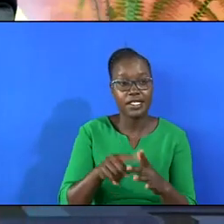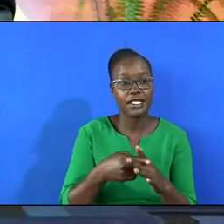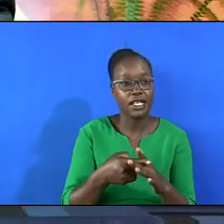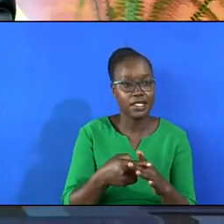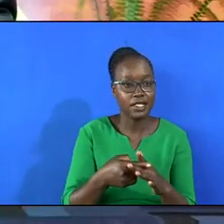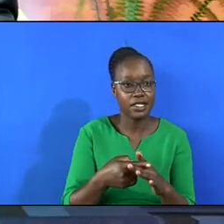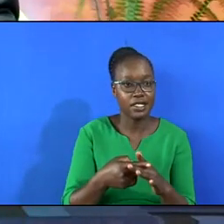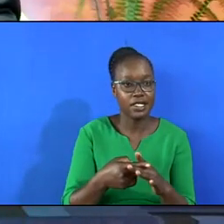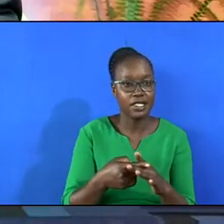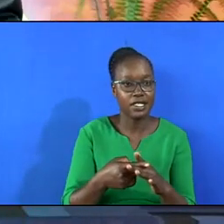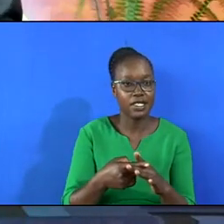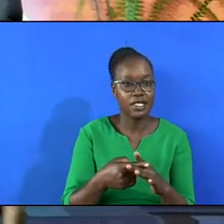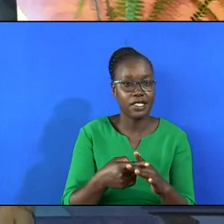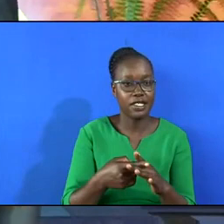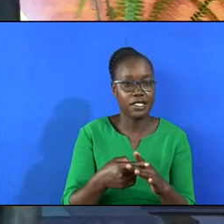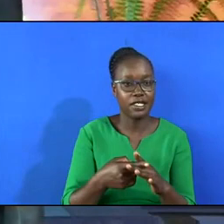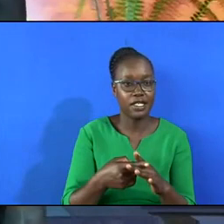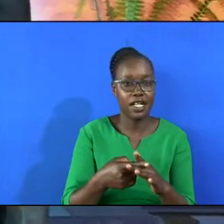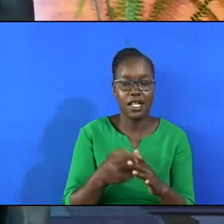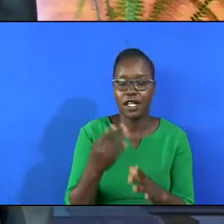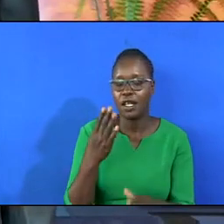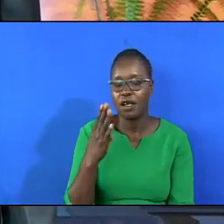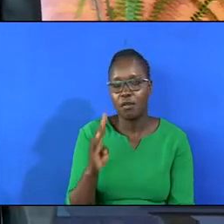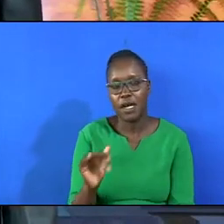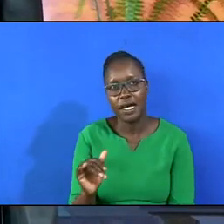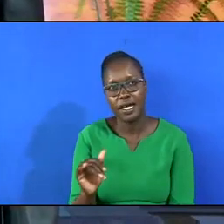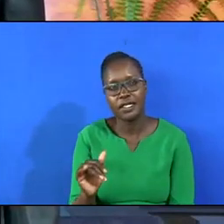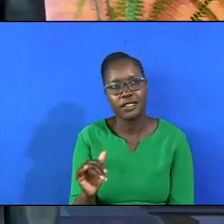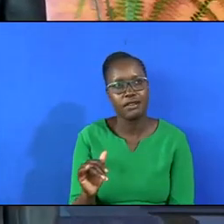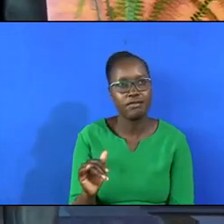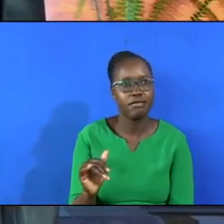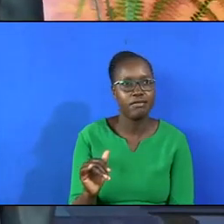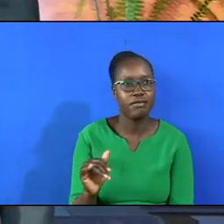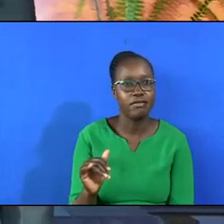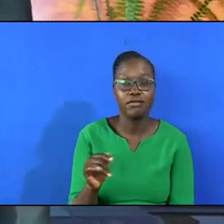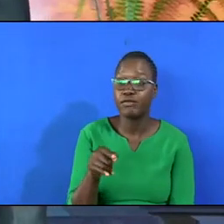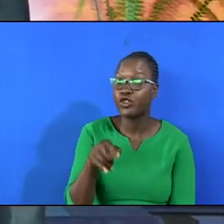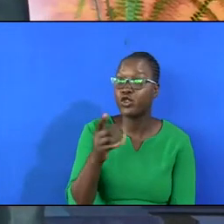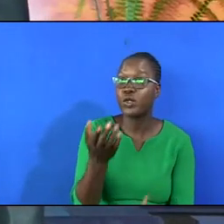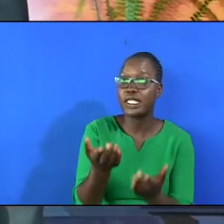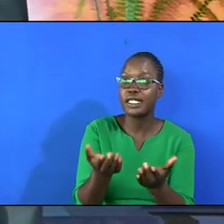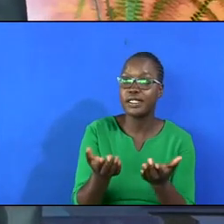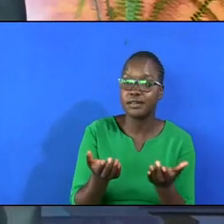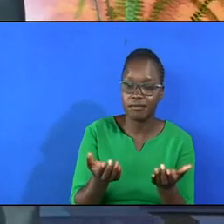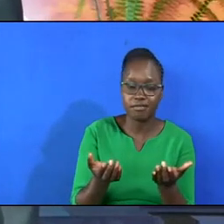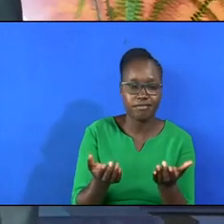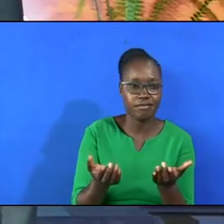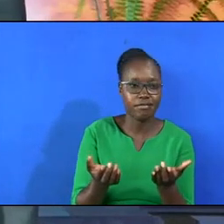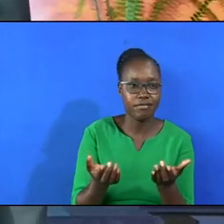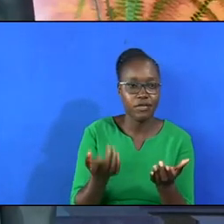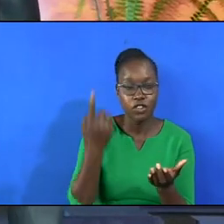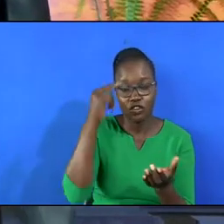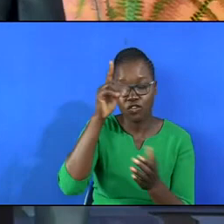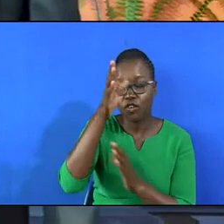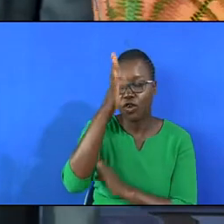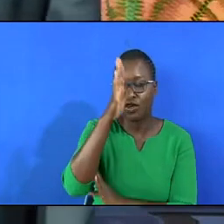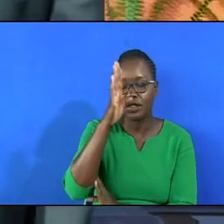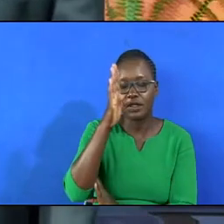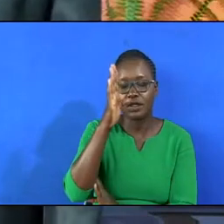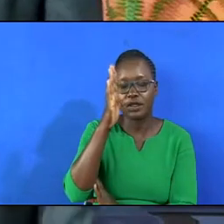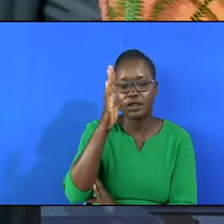by your need for God.